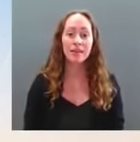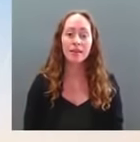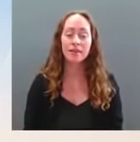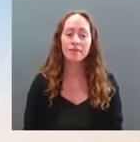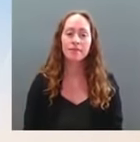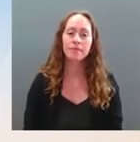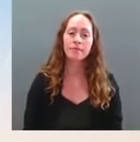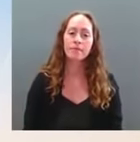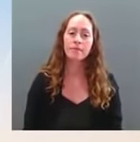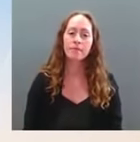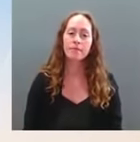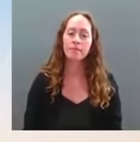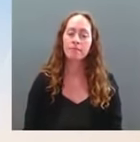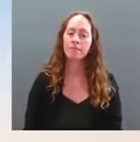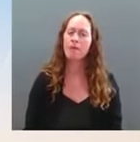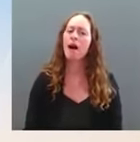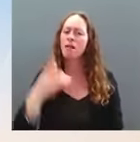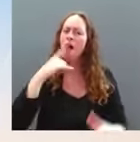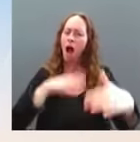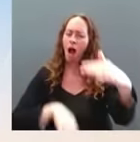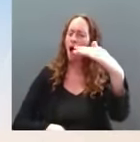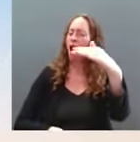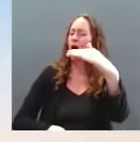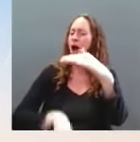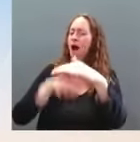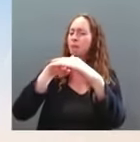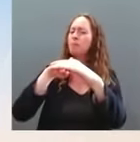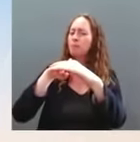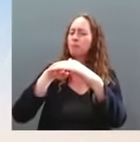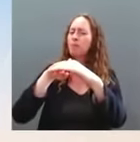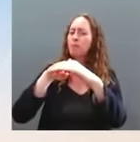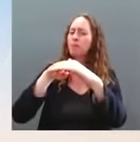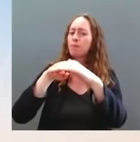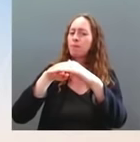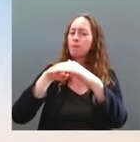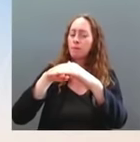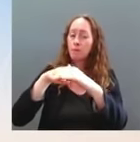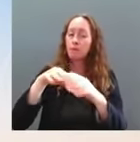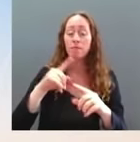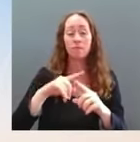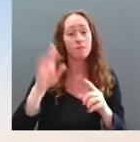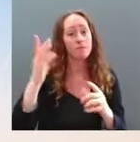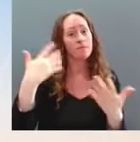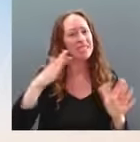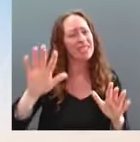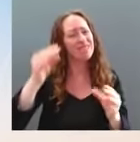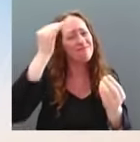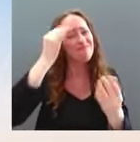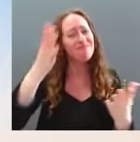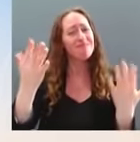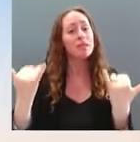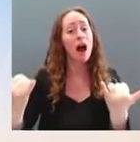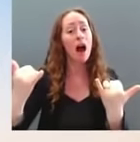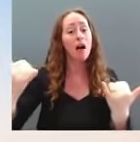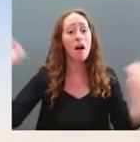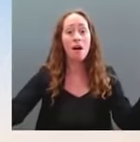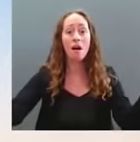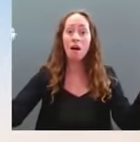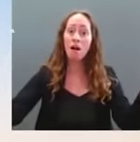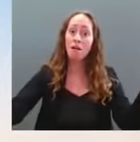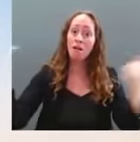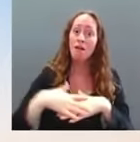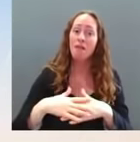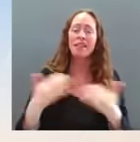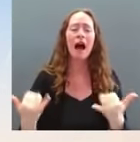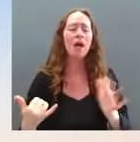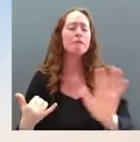is what would happen. CBP and ICE would work together to ensure that anyone who enters the country without authorization is put into immigration proceedings as quickly